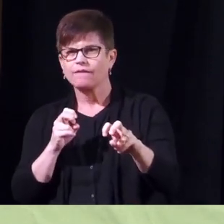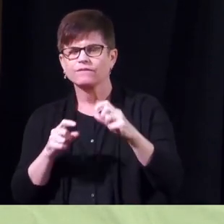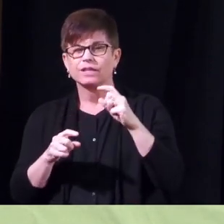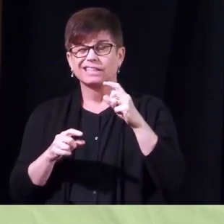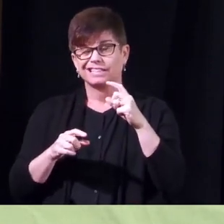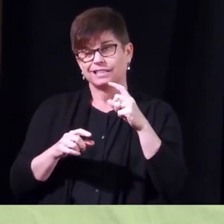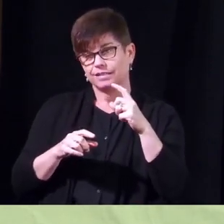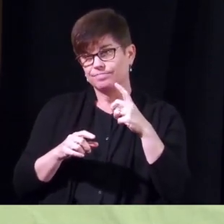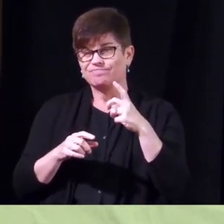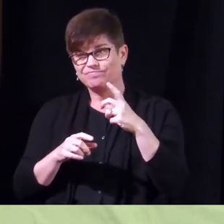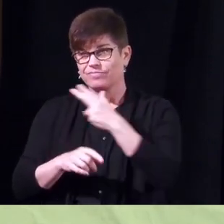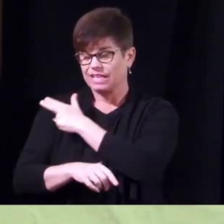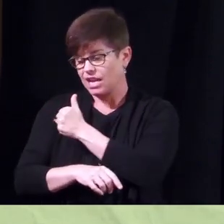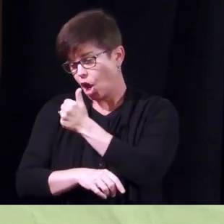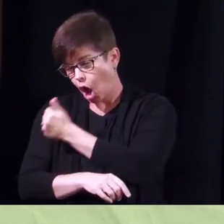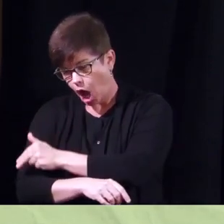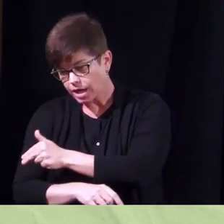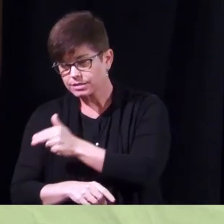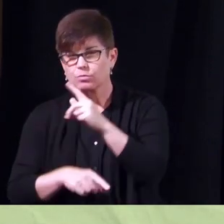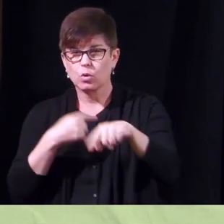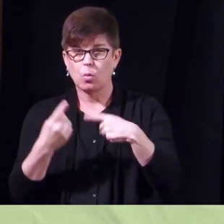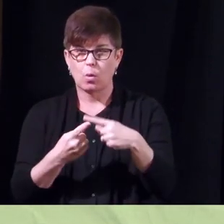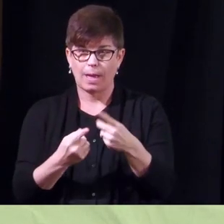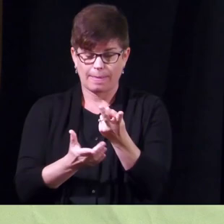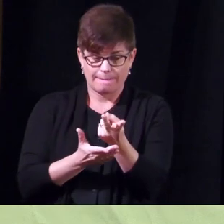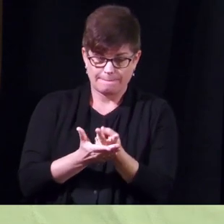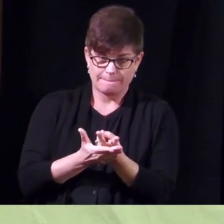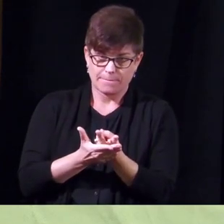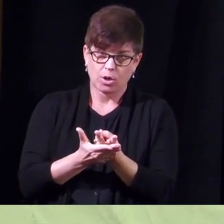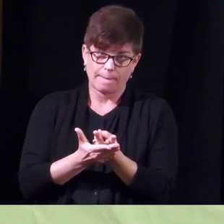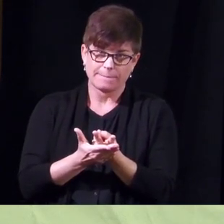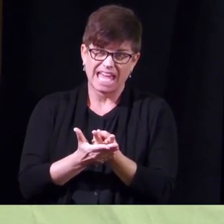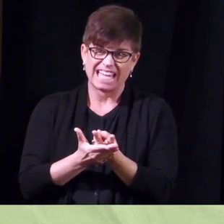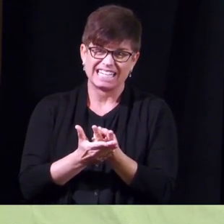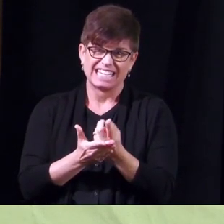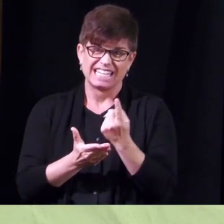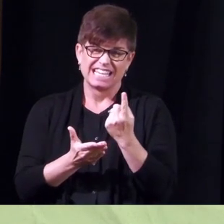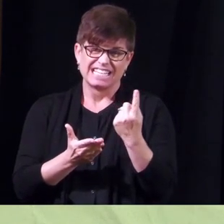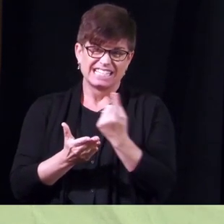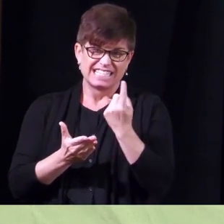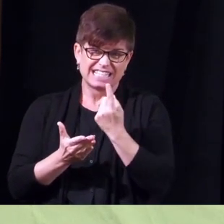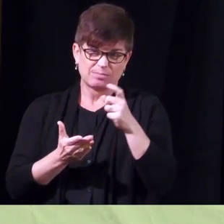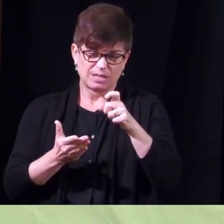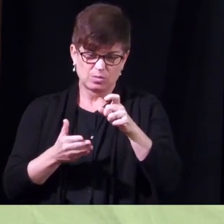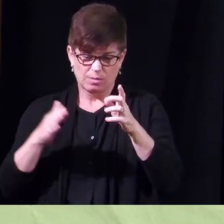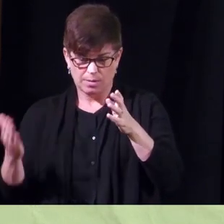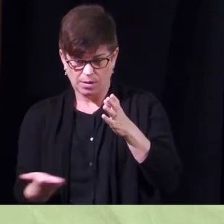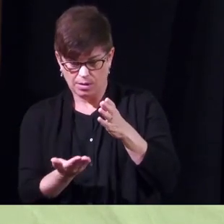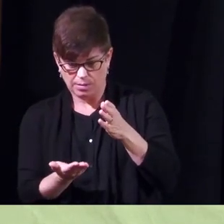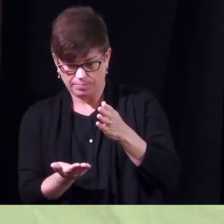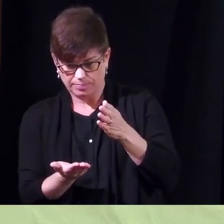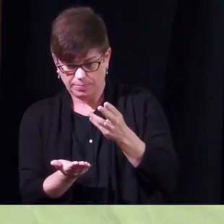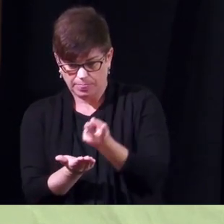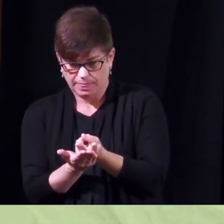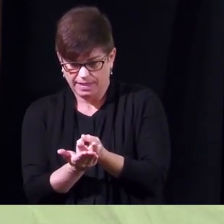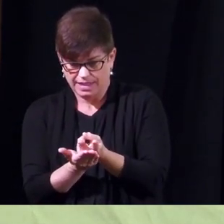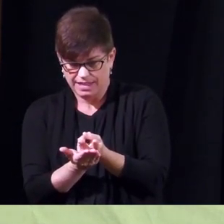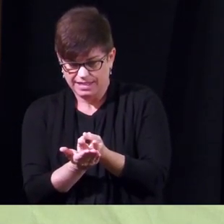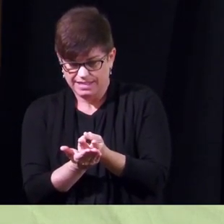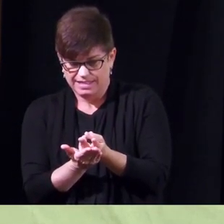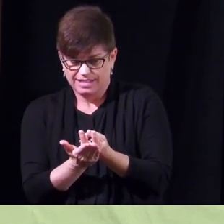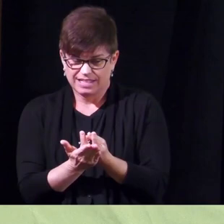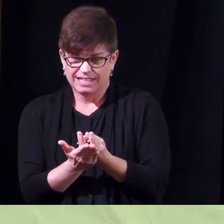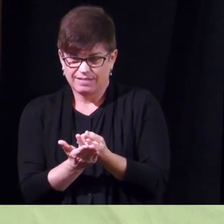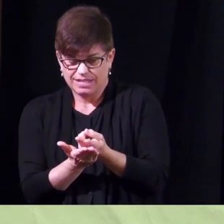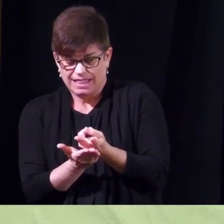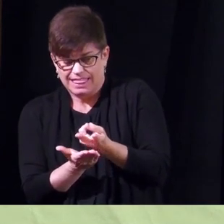the hospital and they're in bed we sometimes have to put something underneath them to lift them out of the bed because the bed their bottom sinks down into the bed